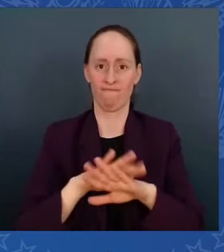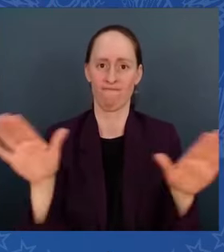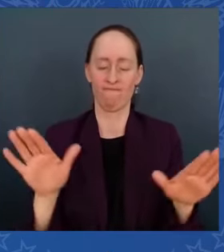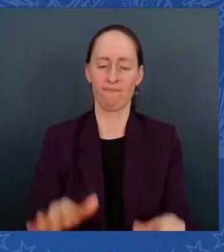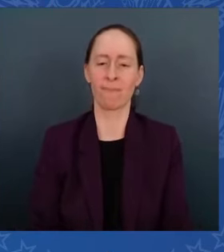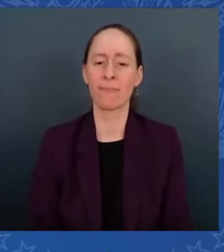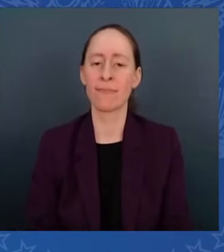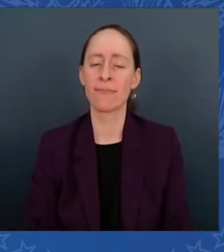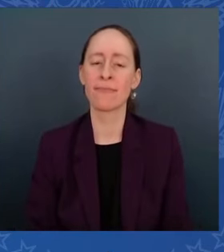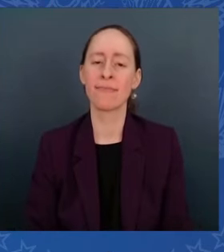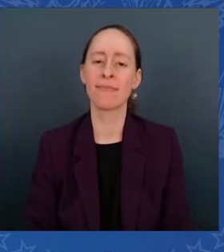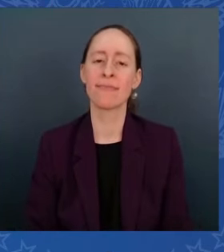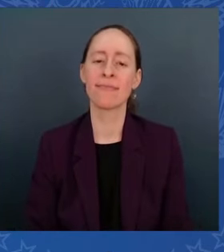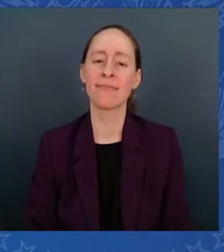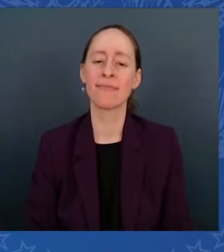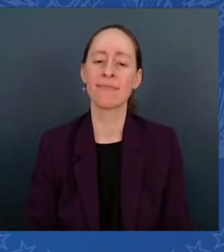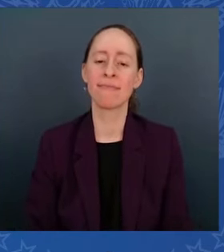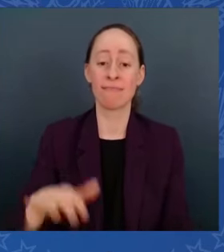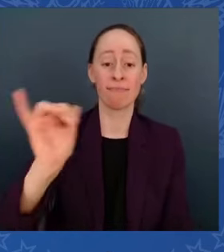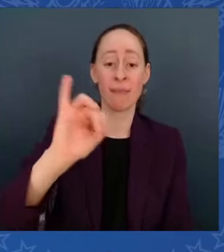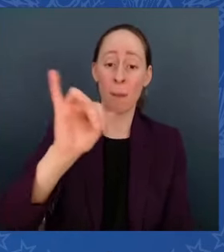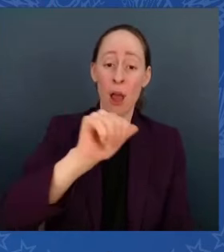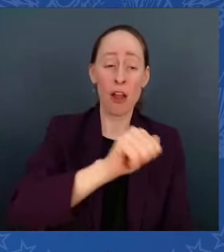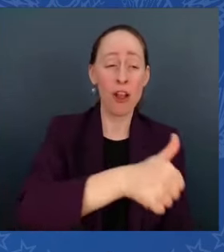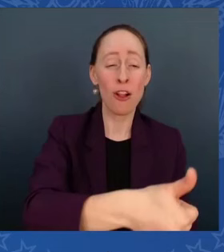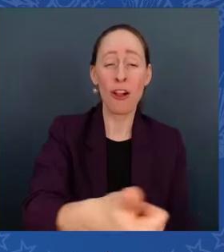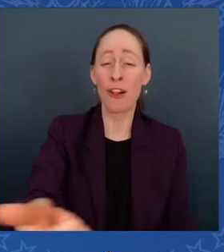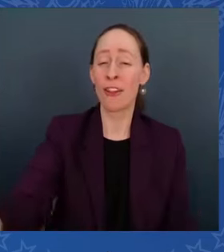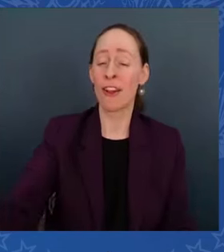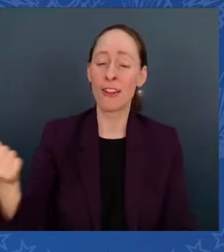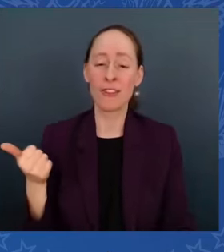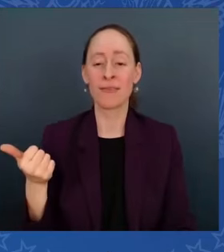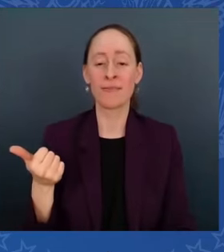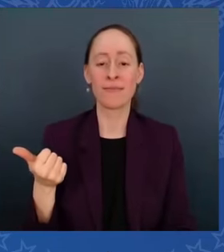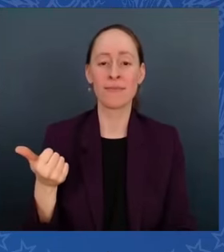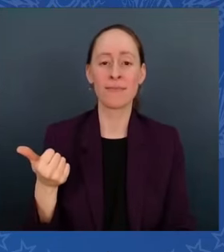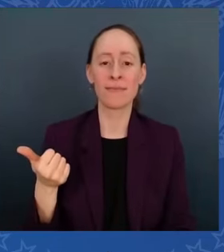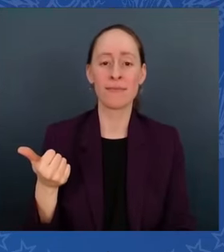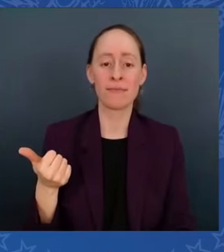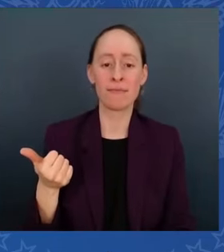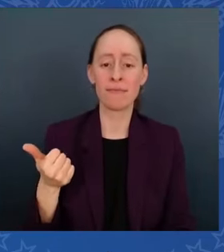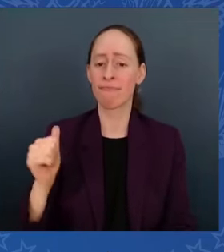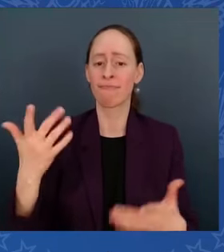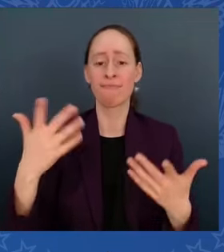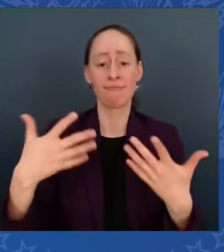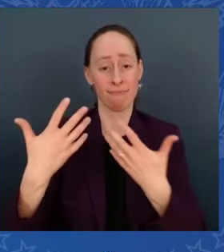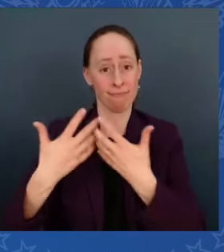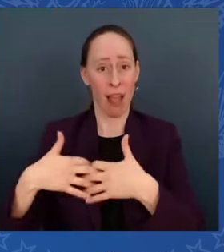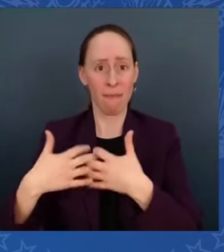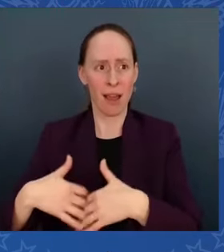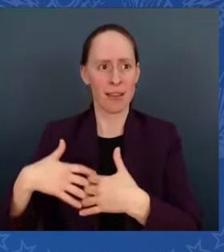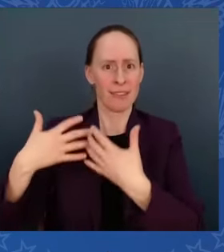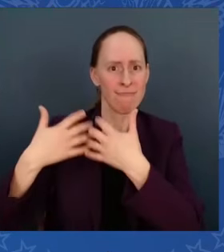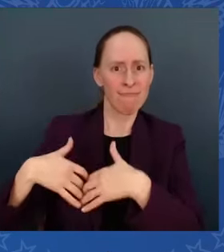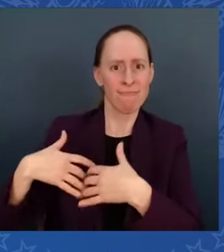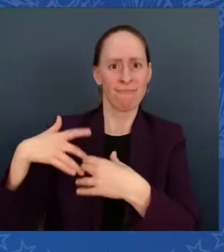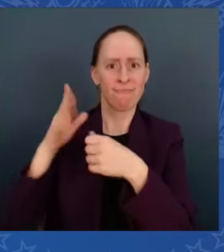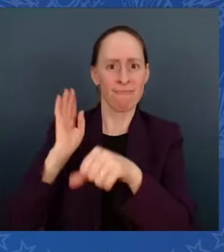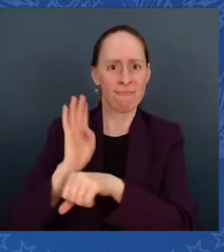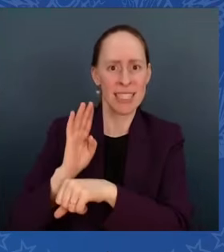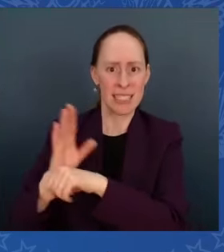Same with credit card fees. Look, the manufacturing is booming. Nearly 800,000 new manufacturing jobs in accounting.